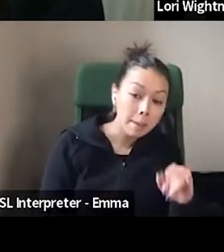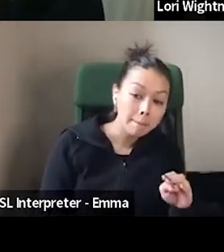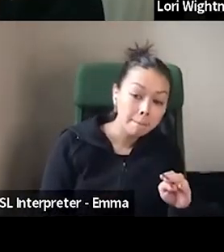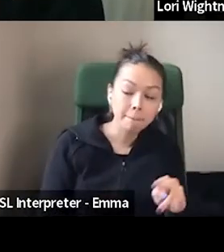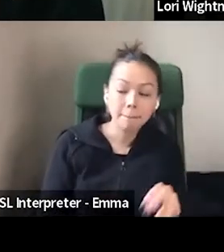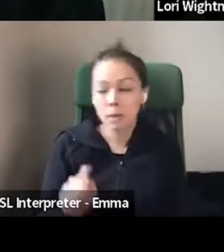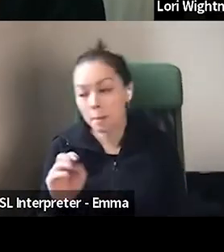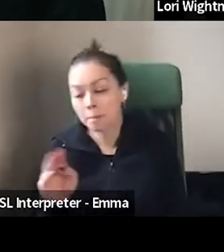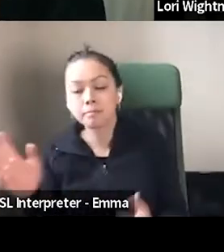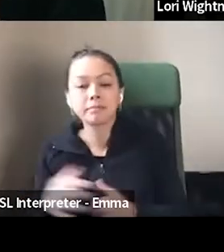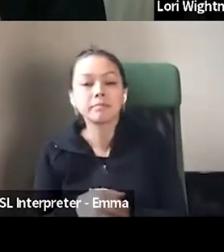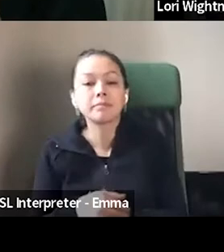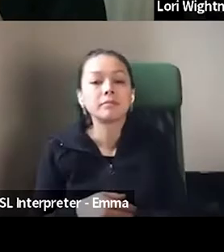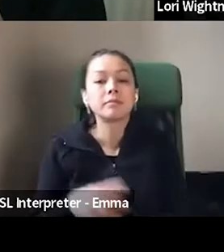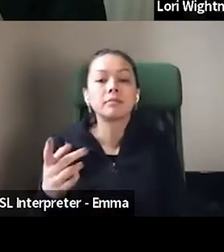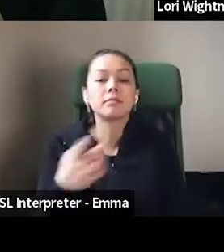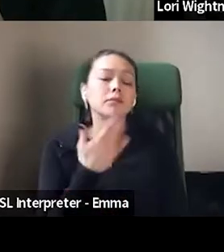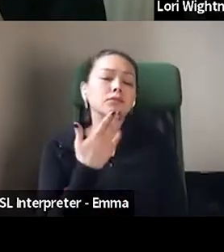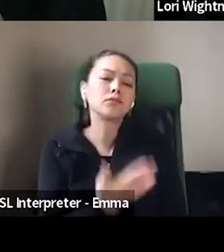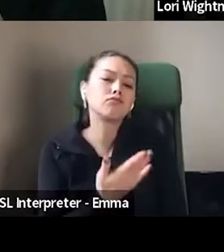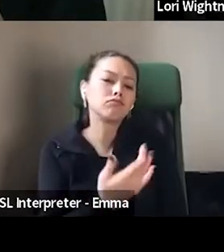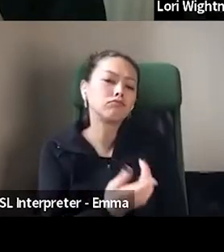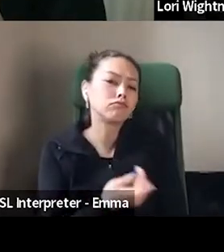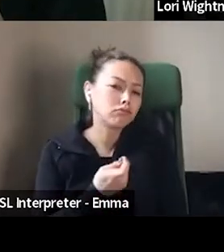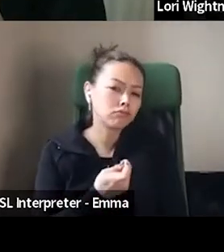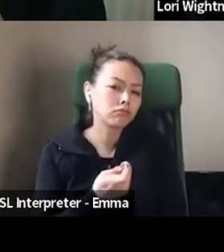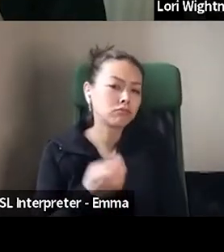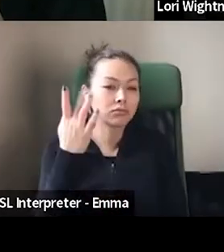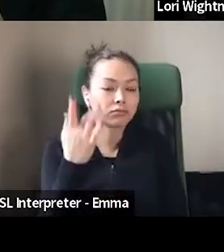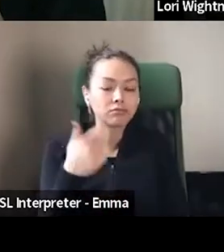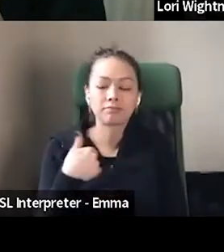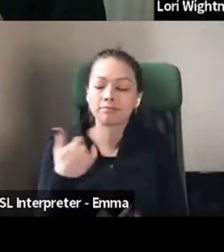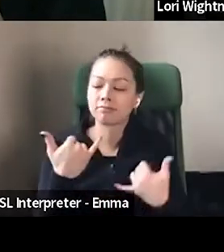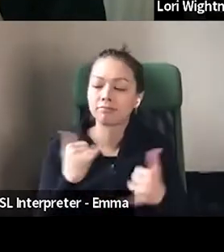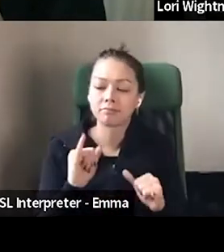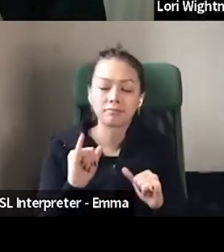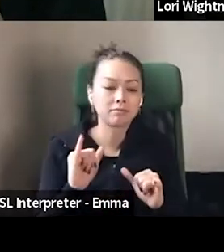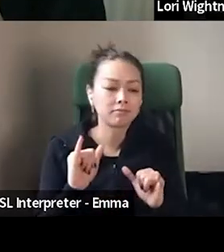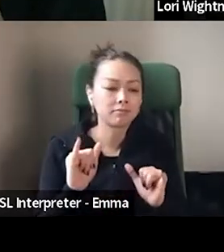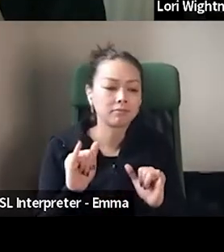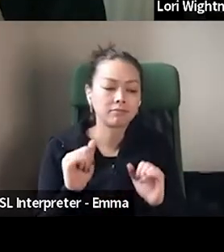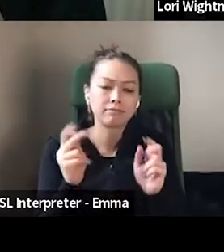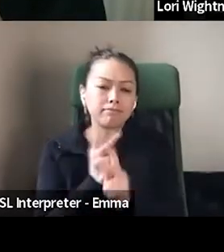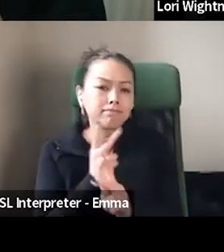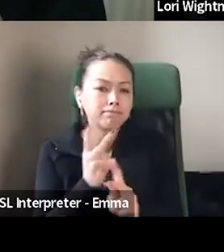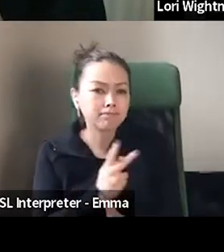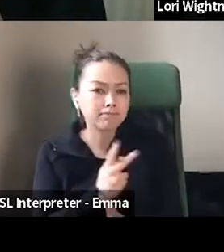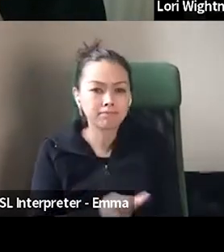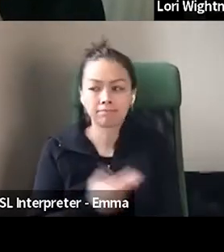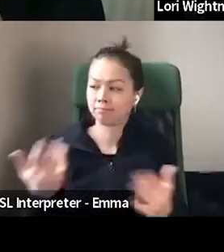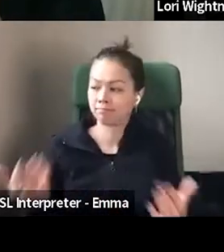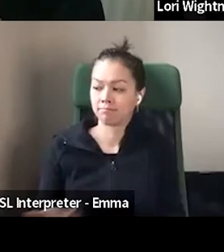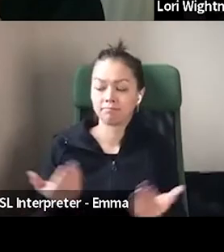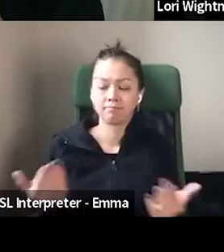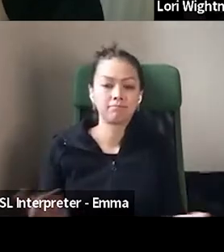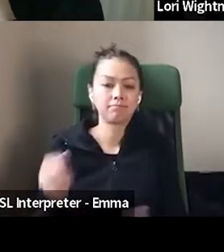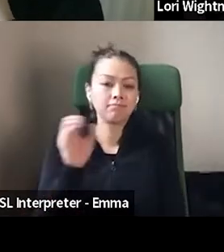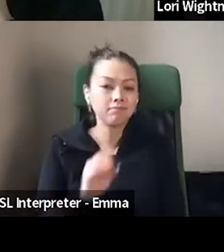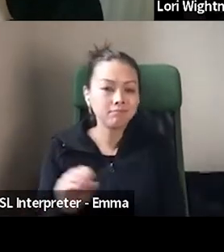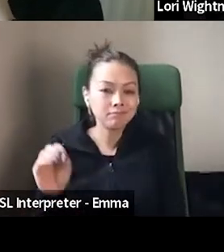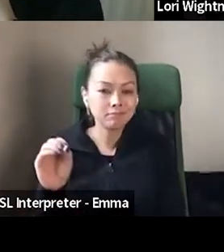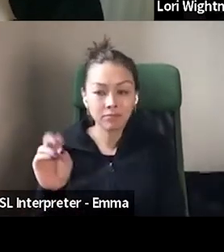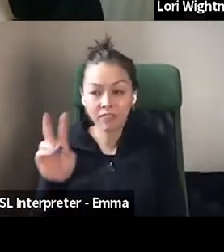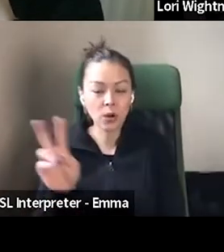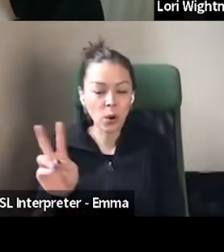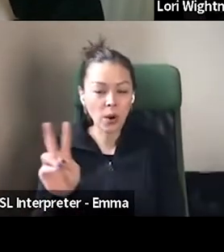Good question, because it's still something I'm trying to figure out here in Victoria, because really, I'm not, I'm blocks away from Monroe's,